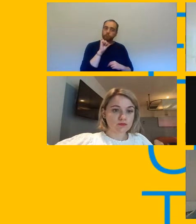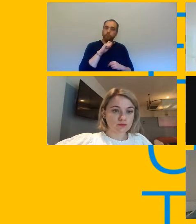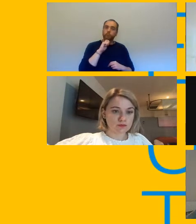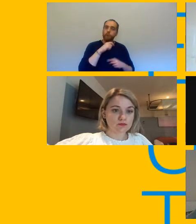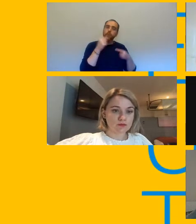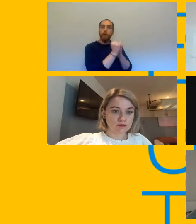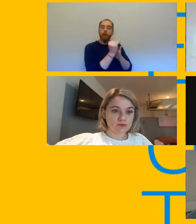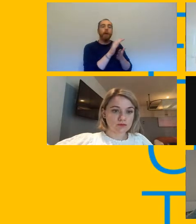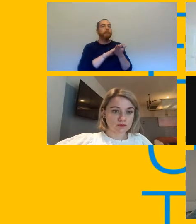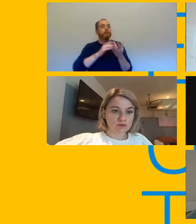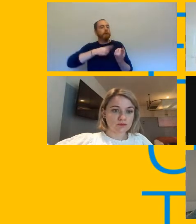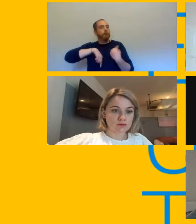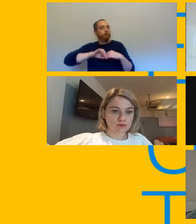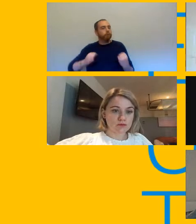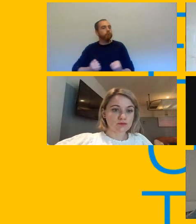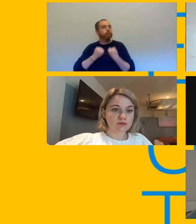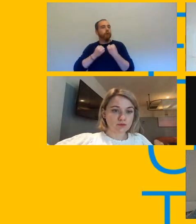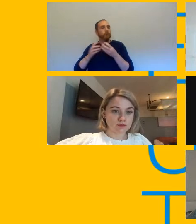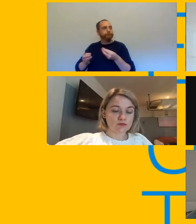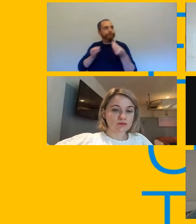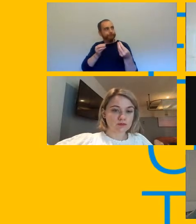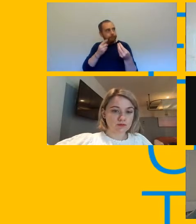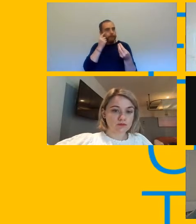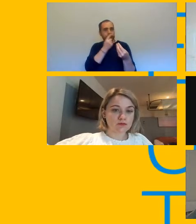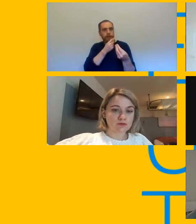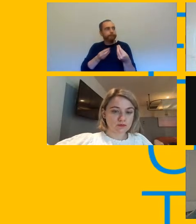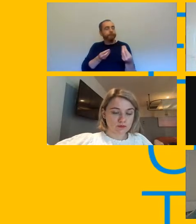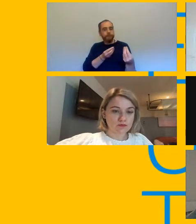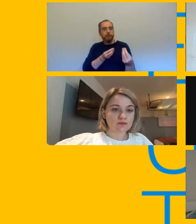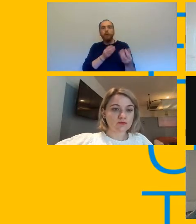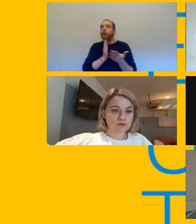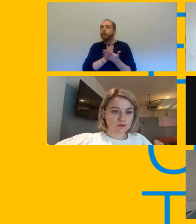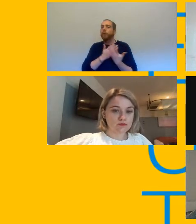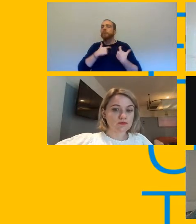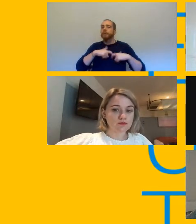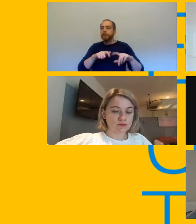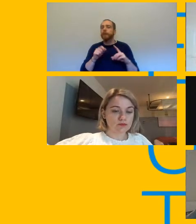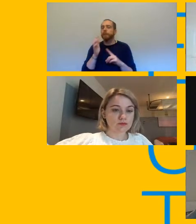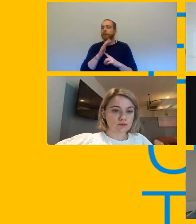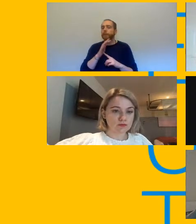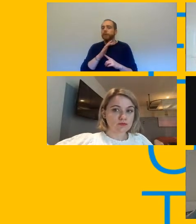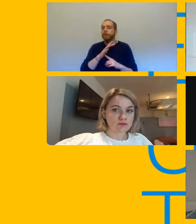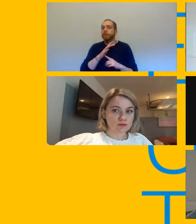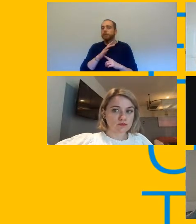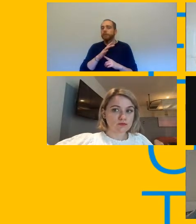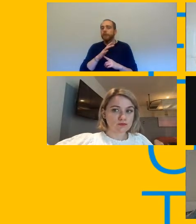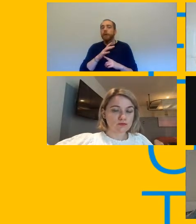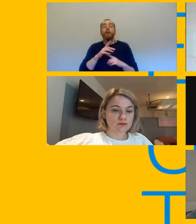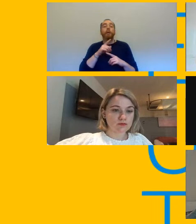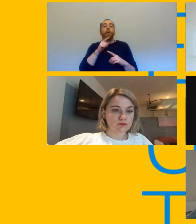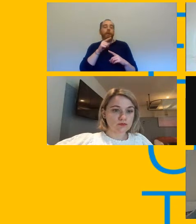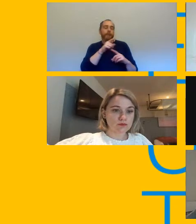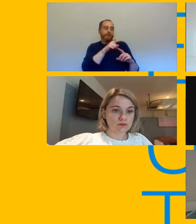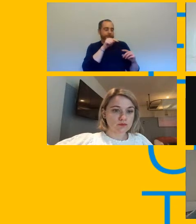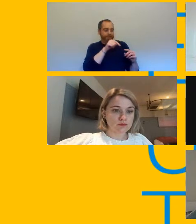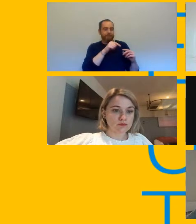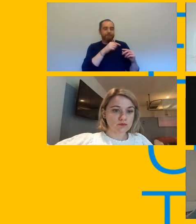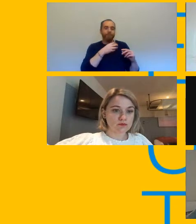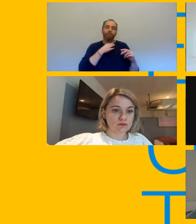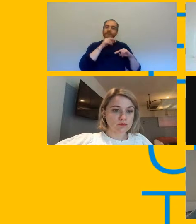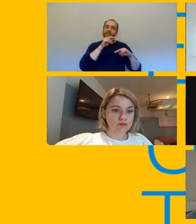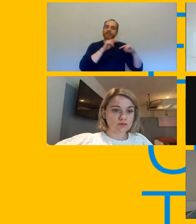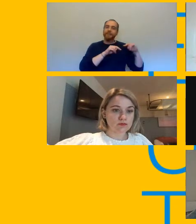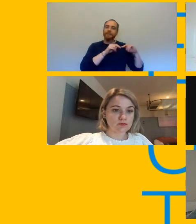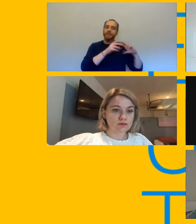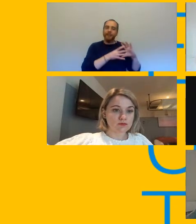negotiated under regulation eight so it all fits into a bigger picture giving us a much stronger um you know